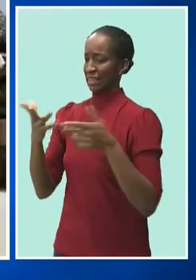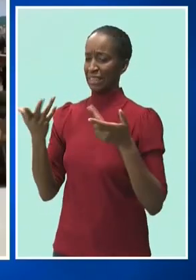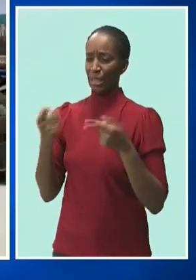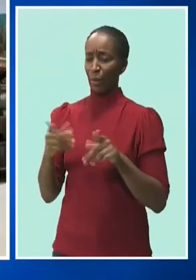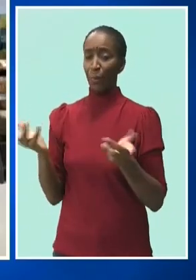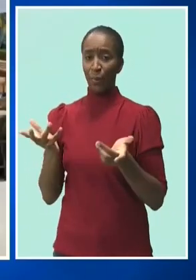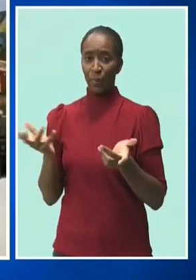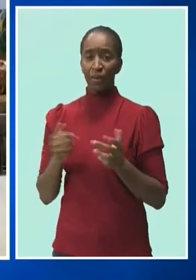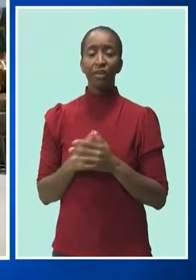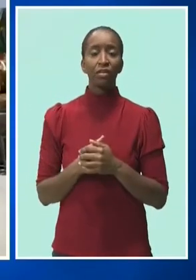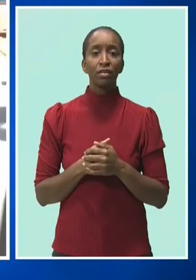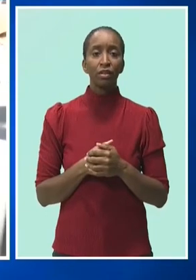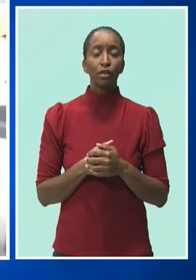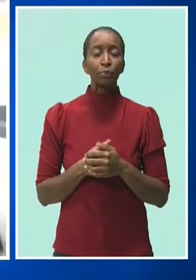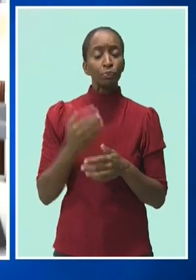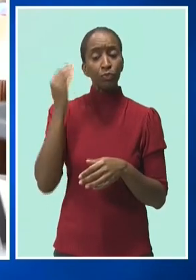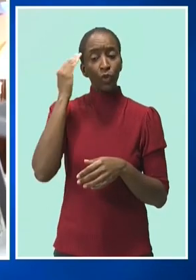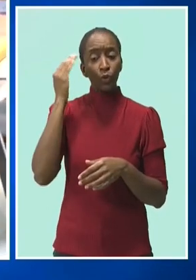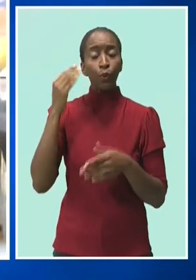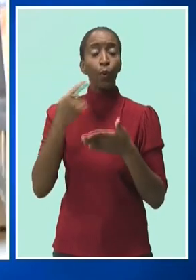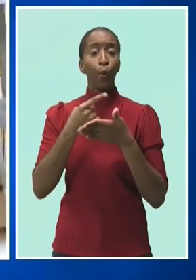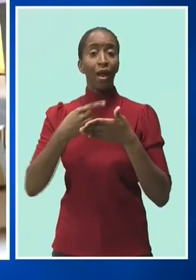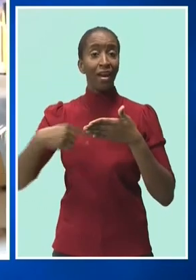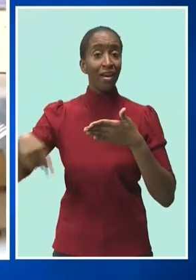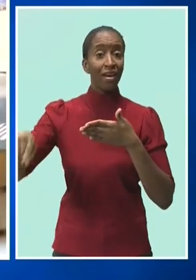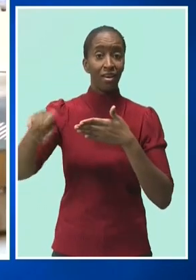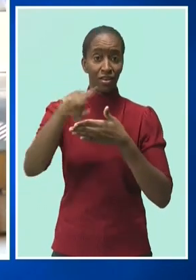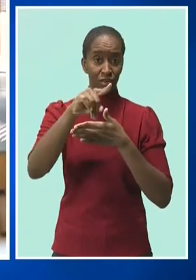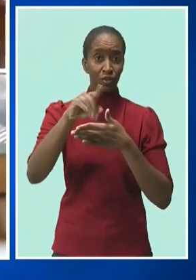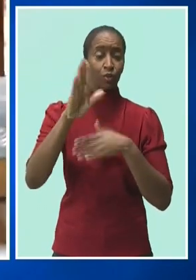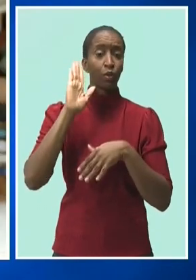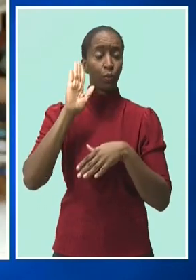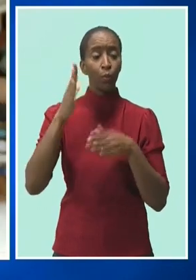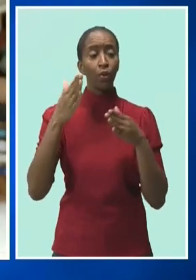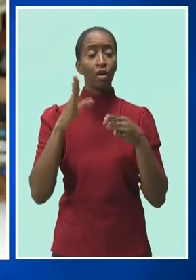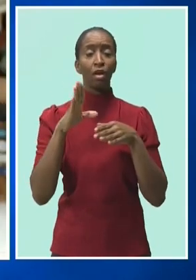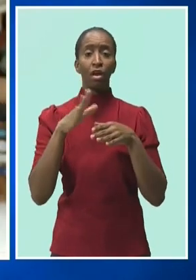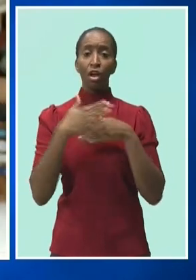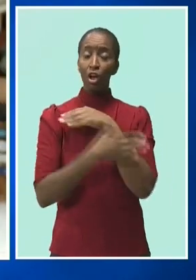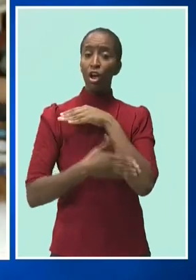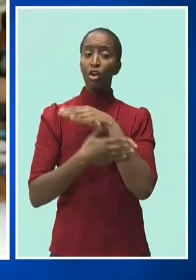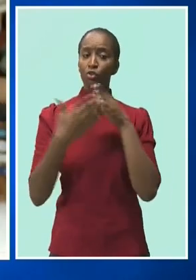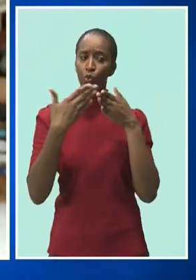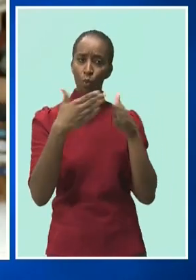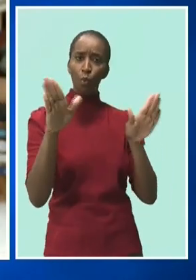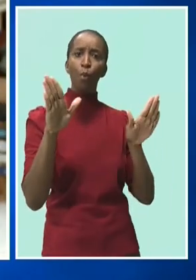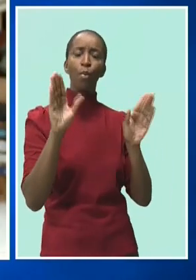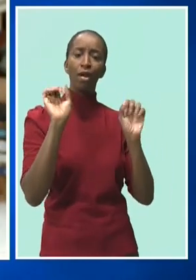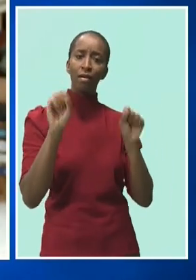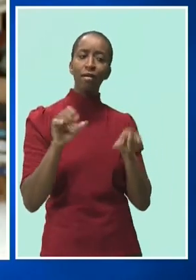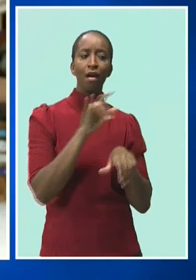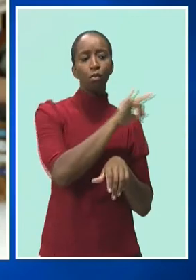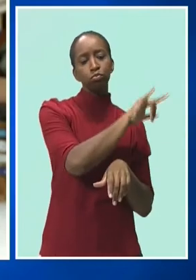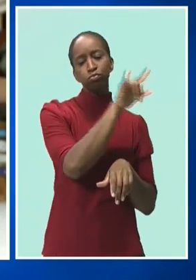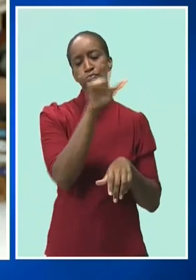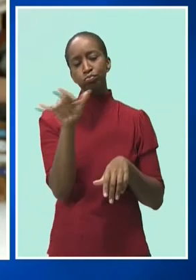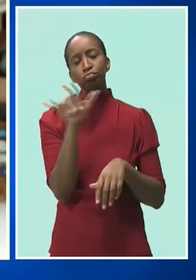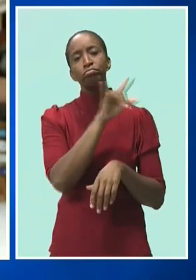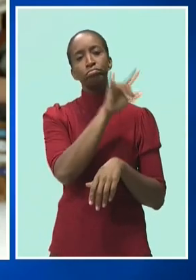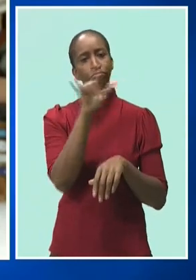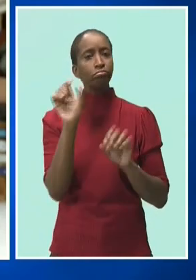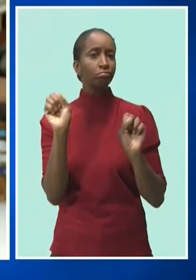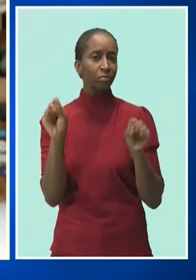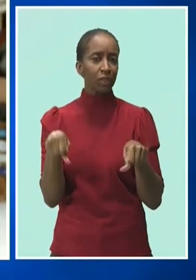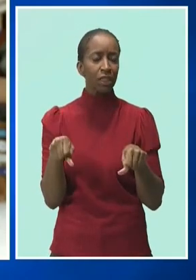reopen to commercial flights next week, he will depend heavily on the local dollar. We're going to have to come up with other ways and means to